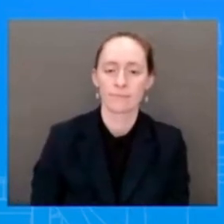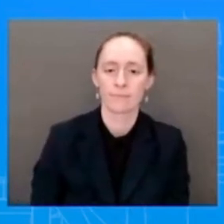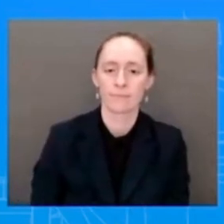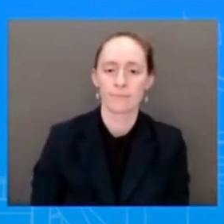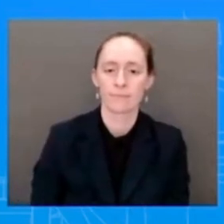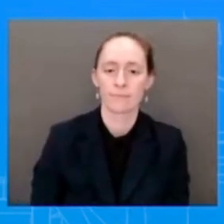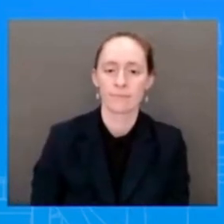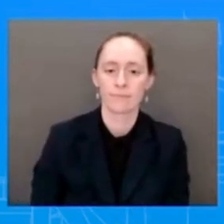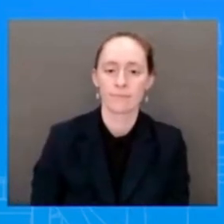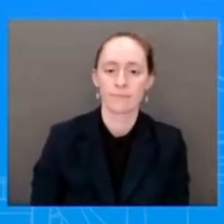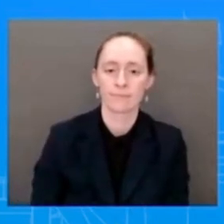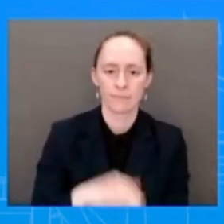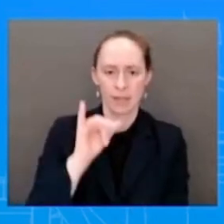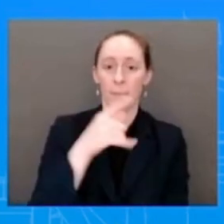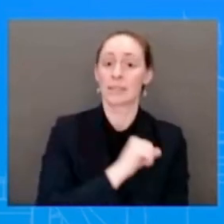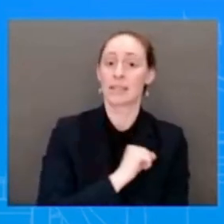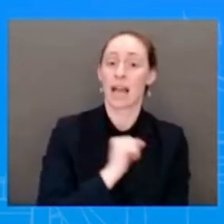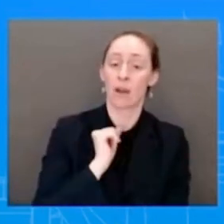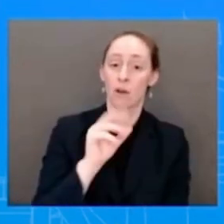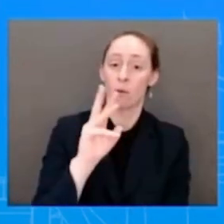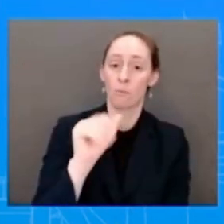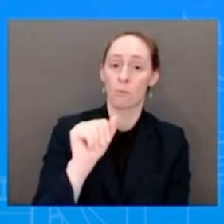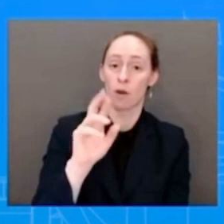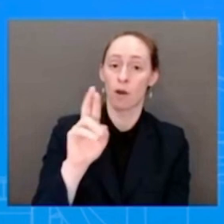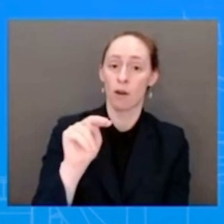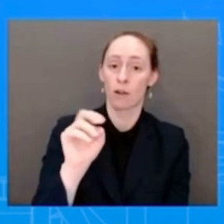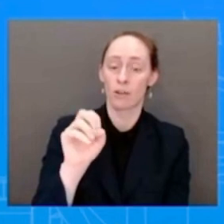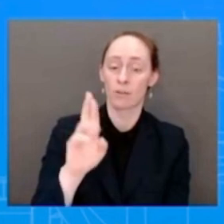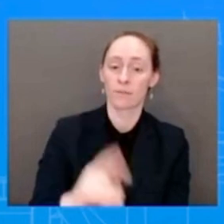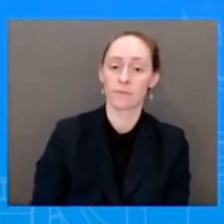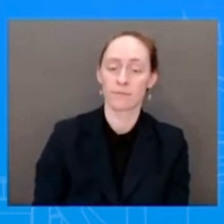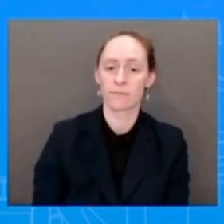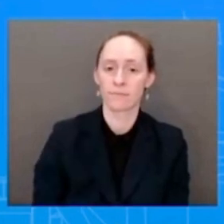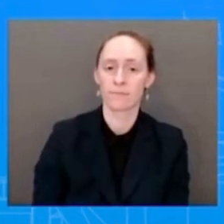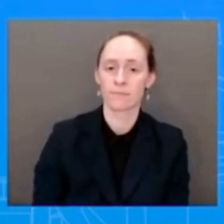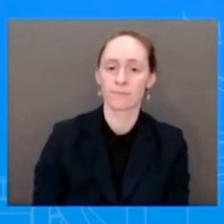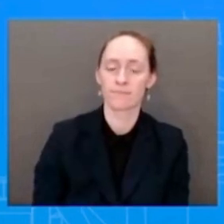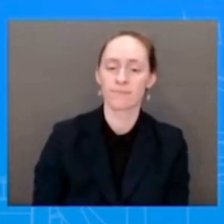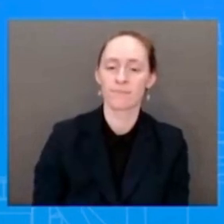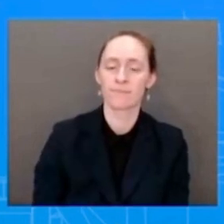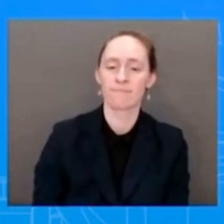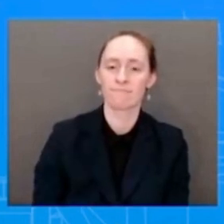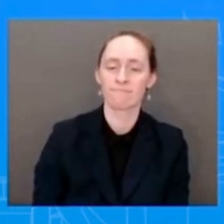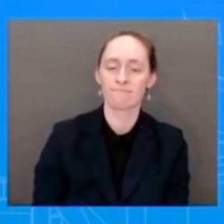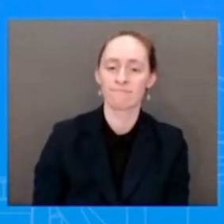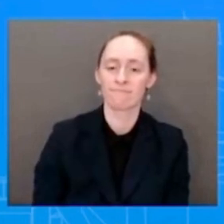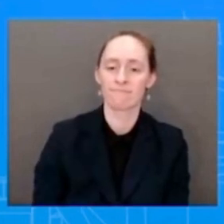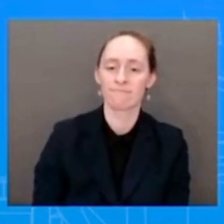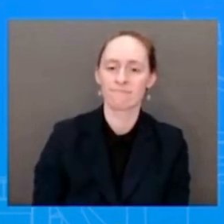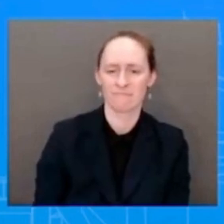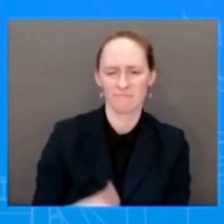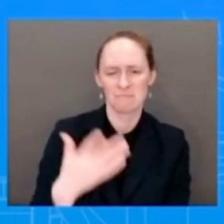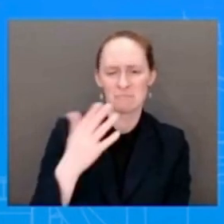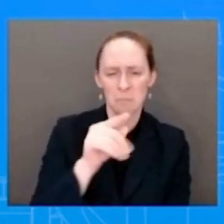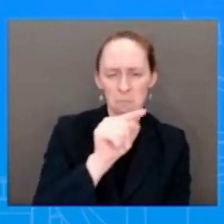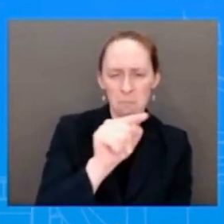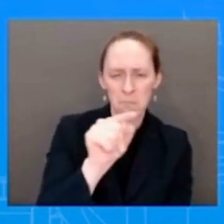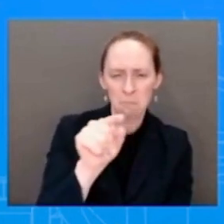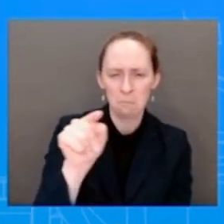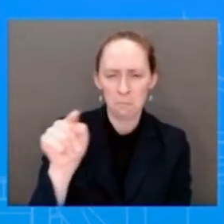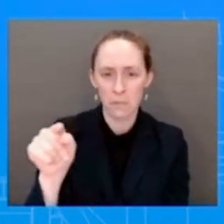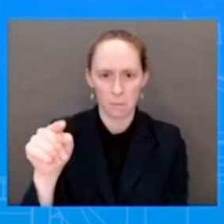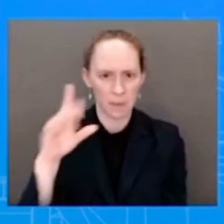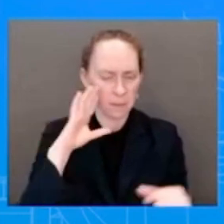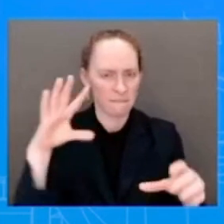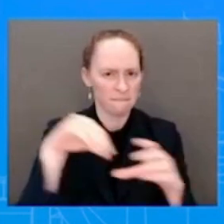the meeting as well. So I would figure that those folks are certainly going to be very involved in